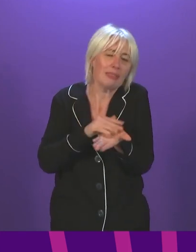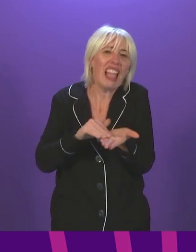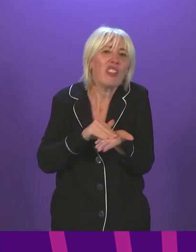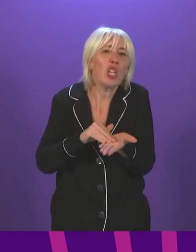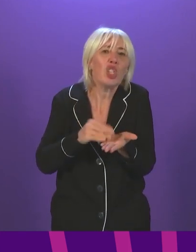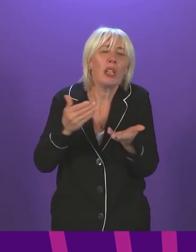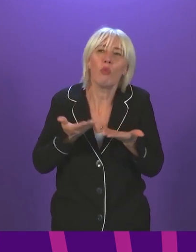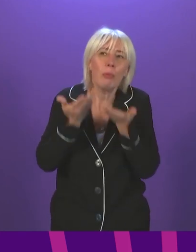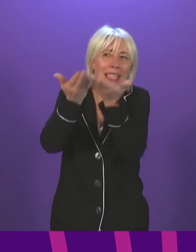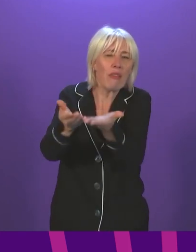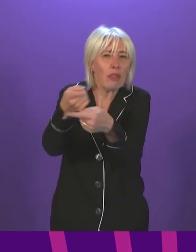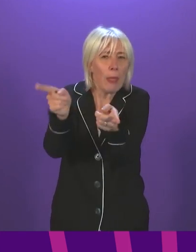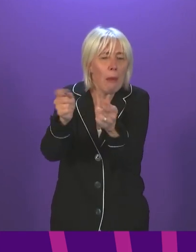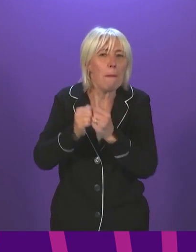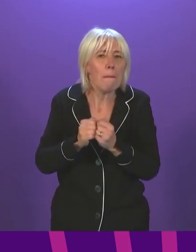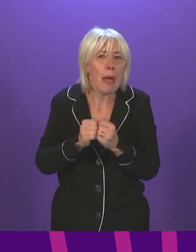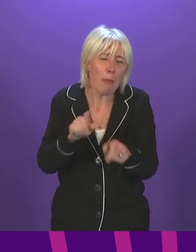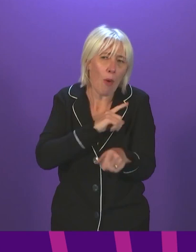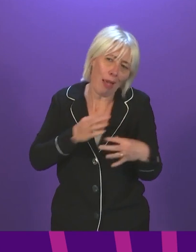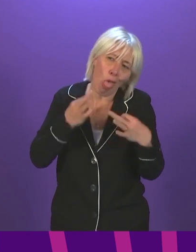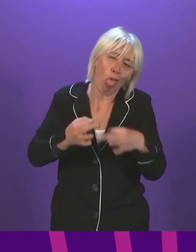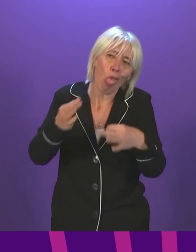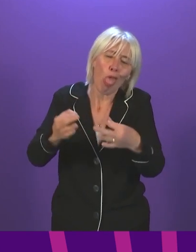and why it is taking so long?